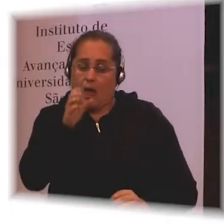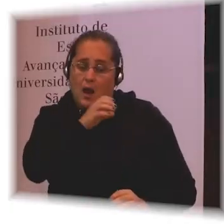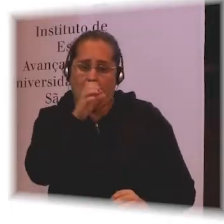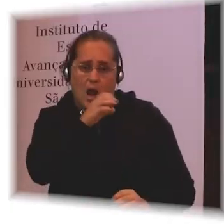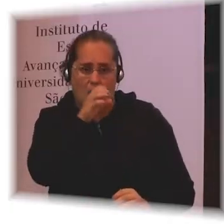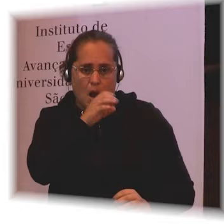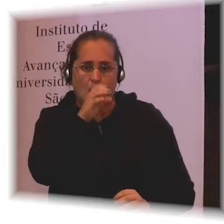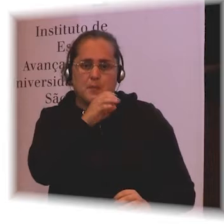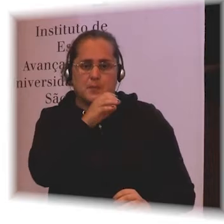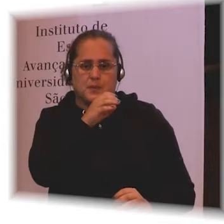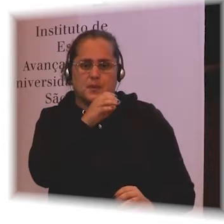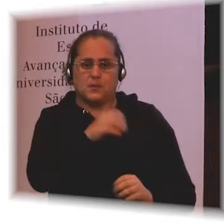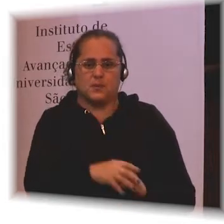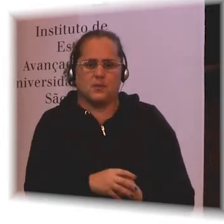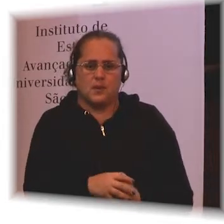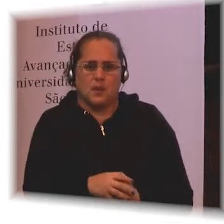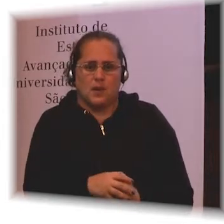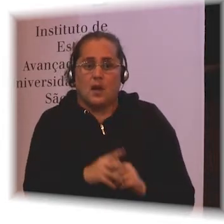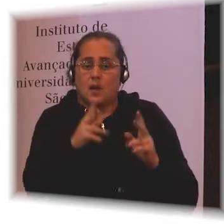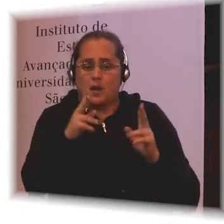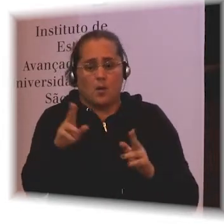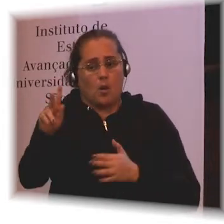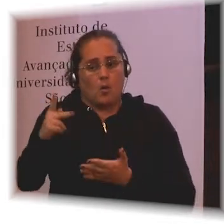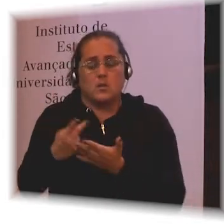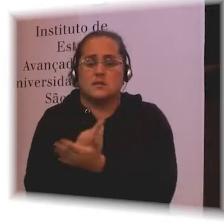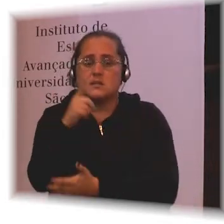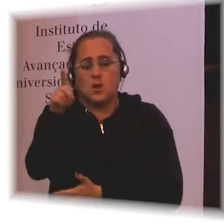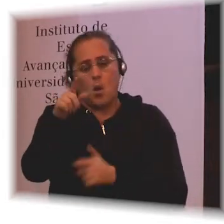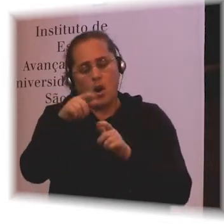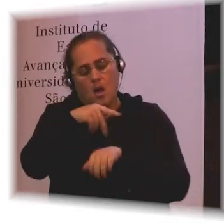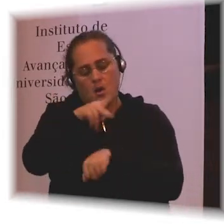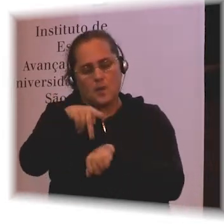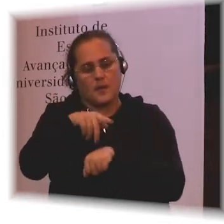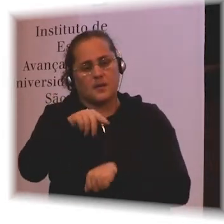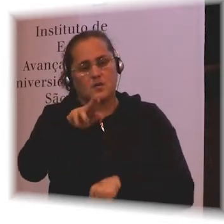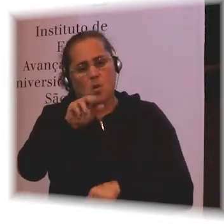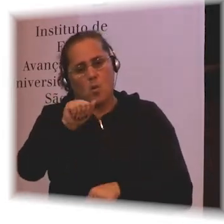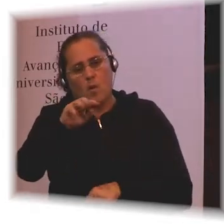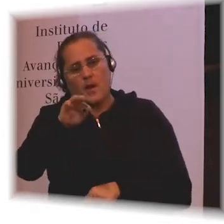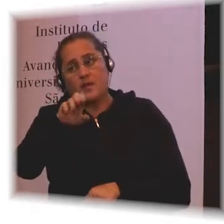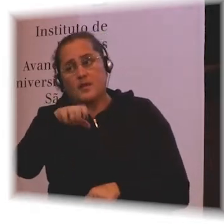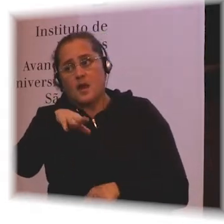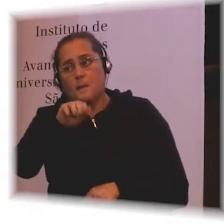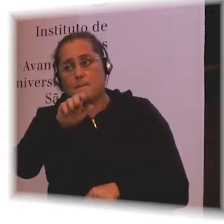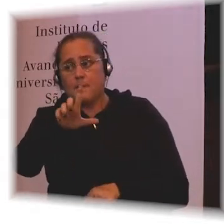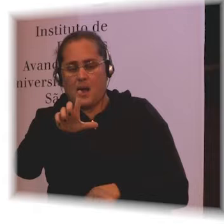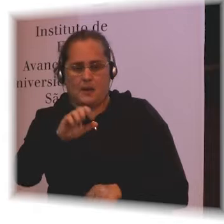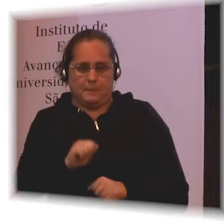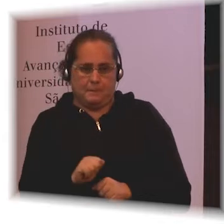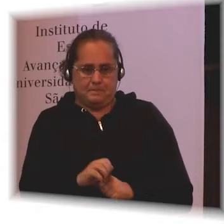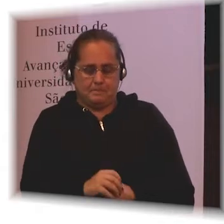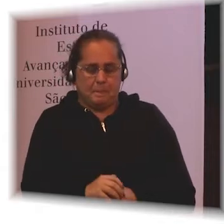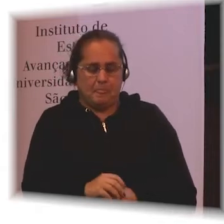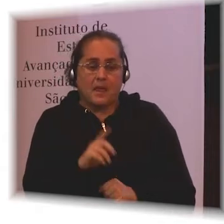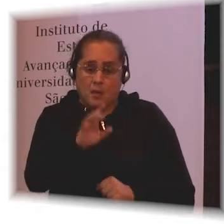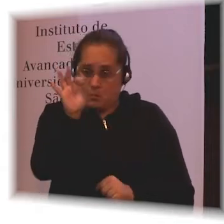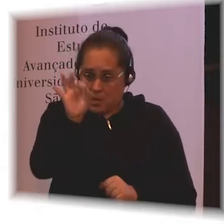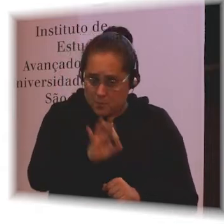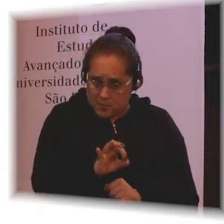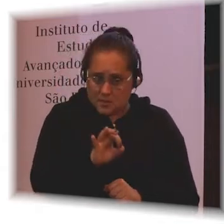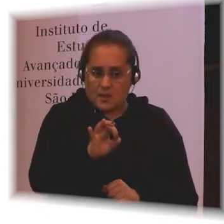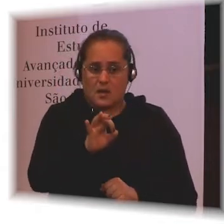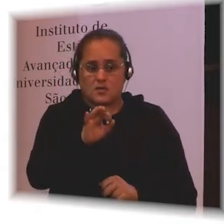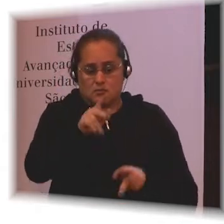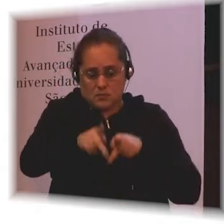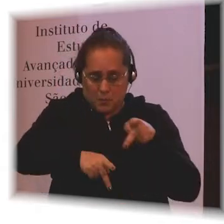So disability is very common. It's often 10% of the population, 15% of the population, something like that. And then the question